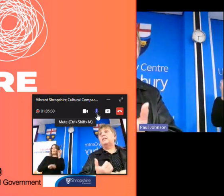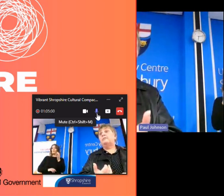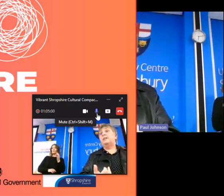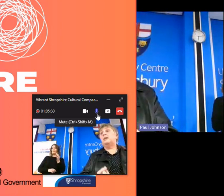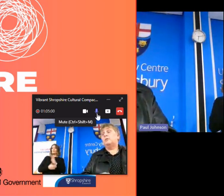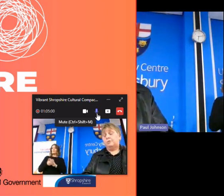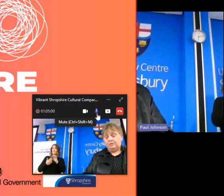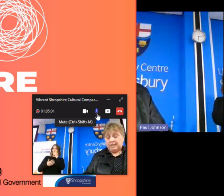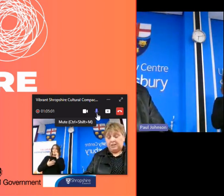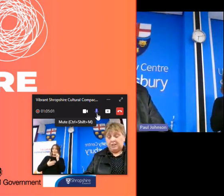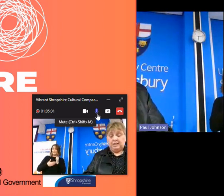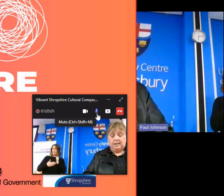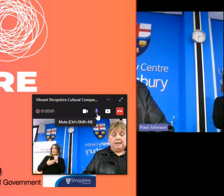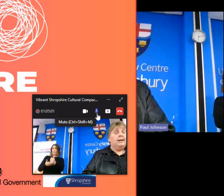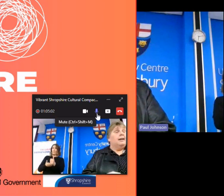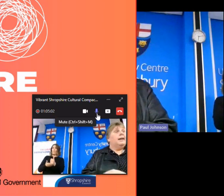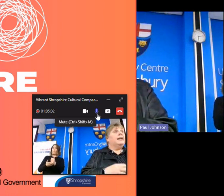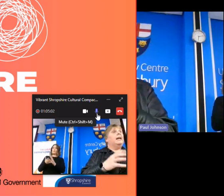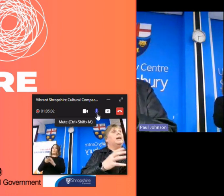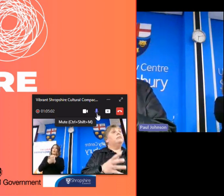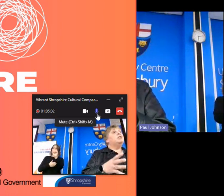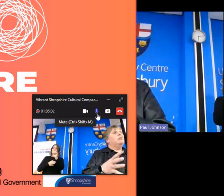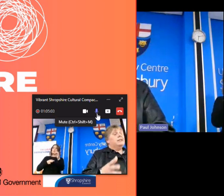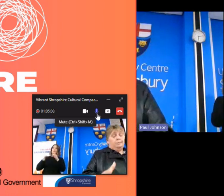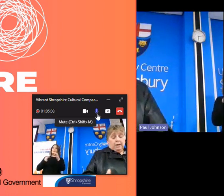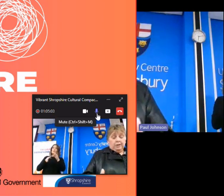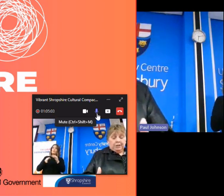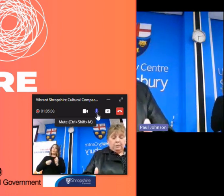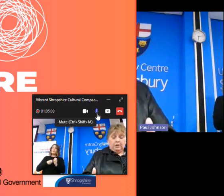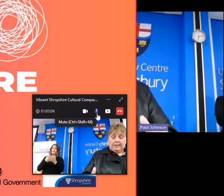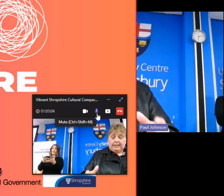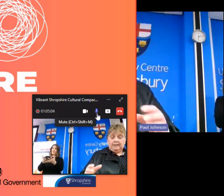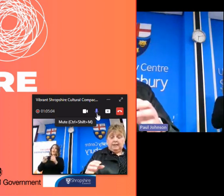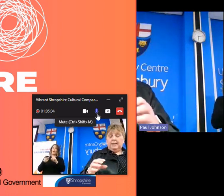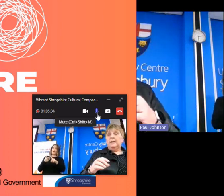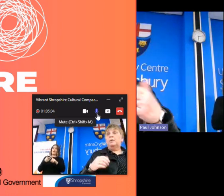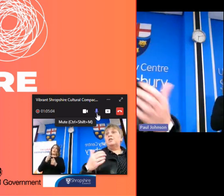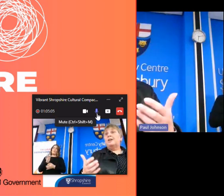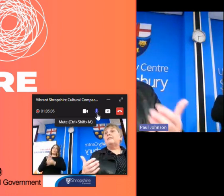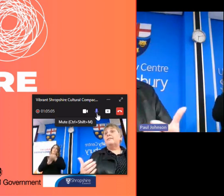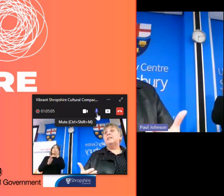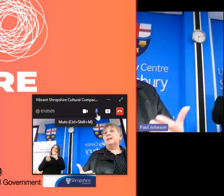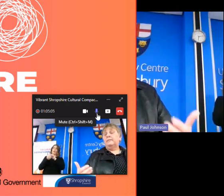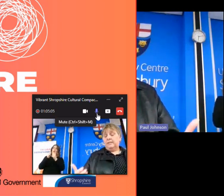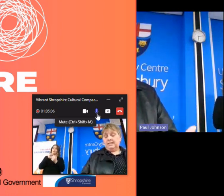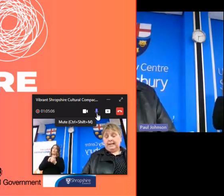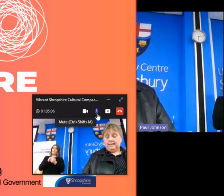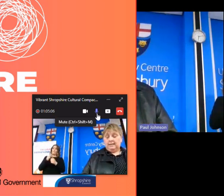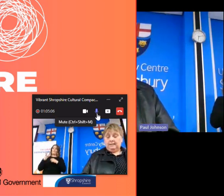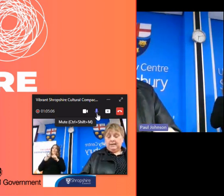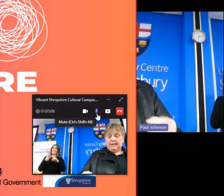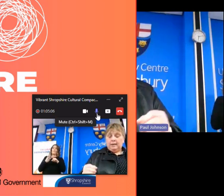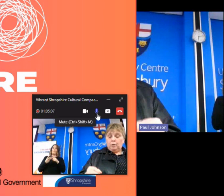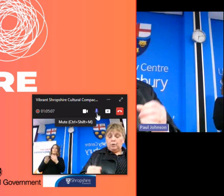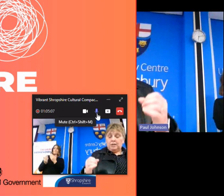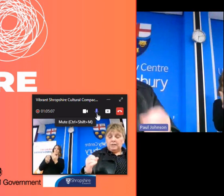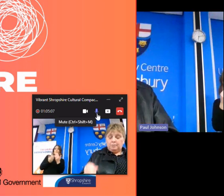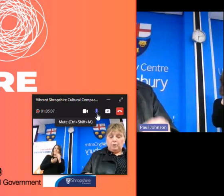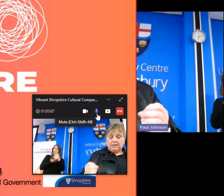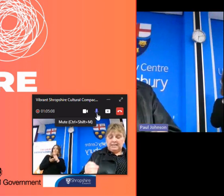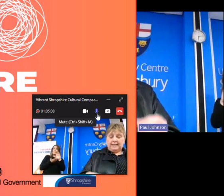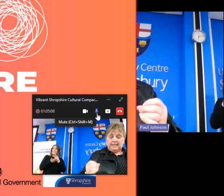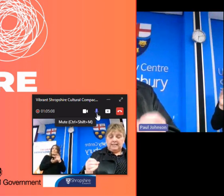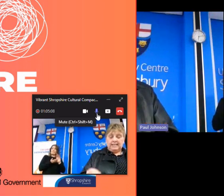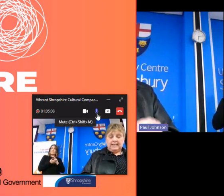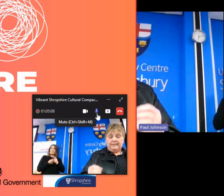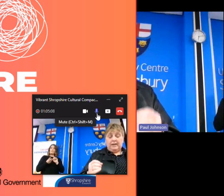to support the delivery of the cultural strategy it will encourage greater partnership working it will attract funding for the sector it will also